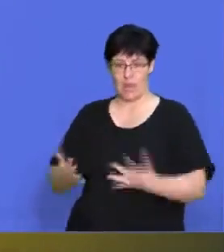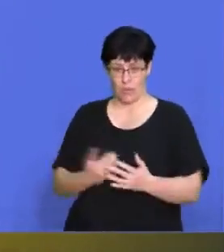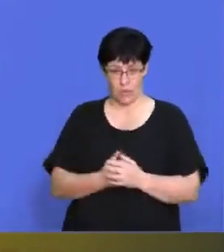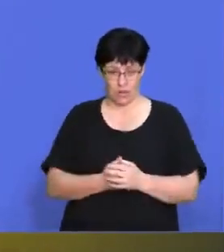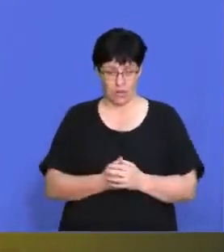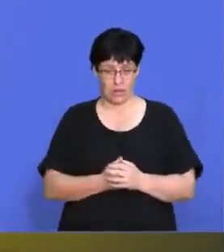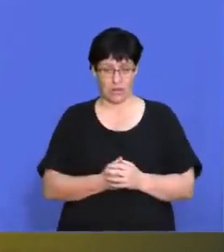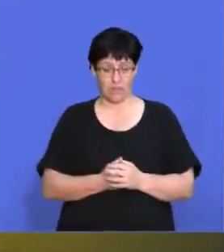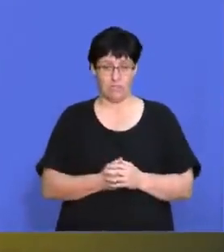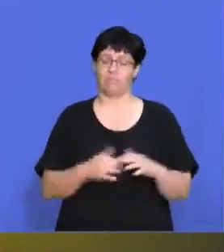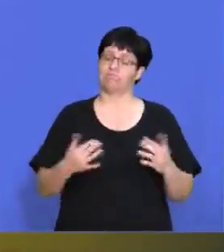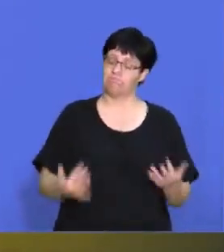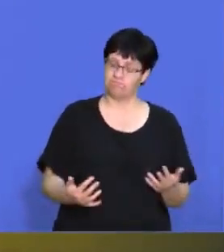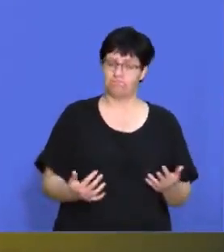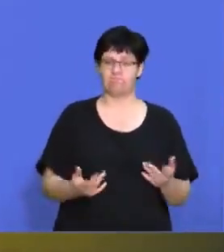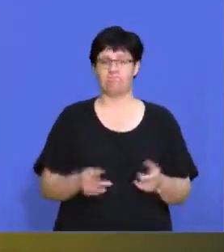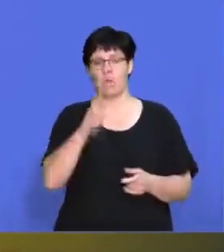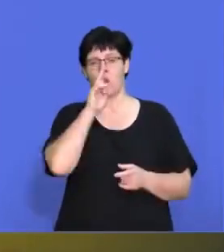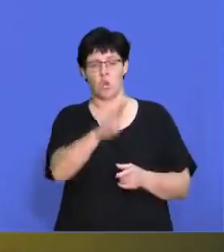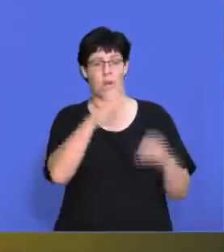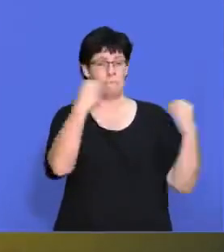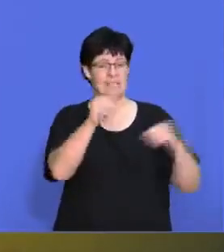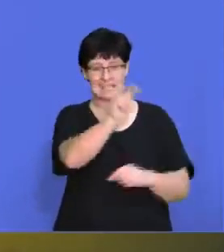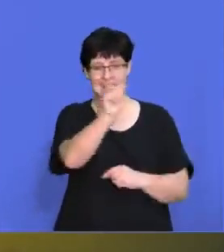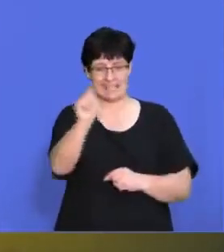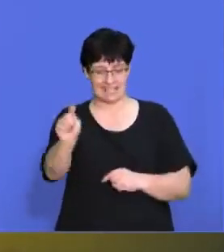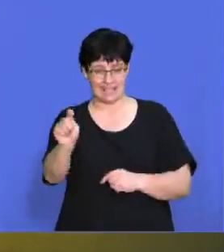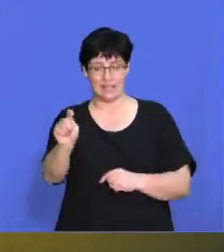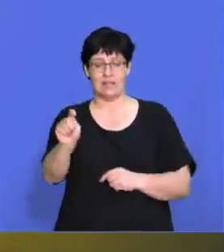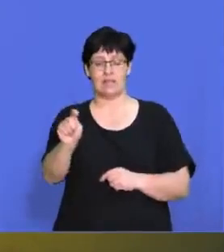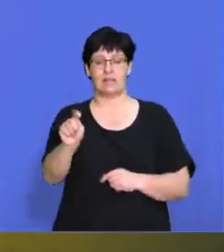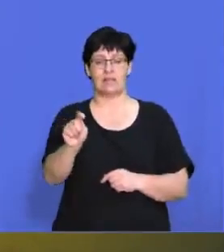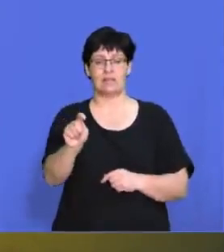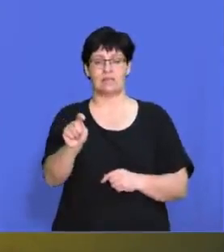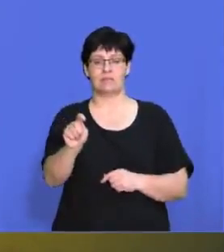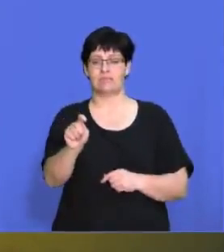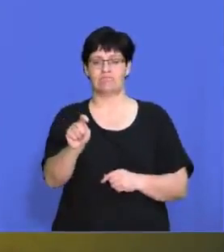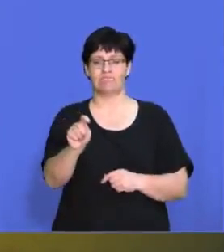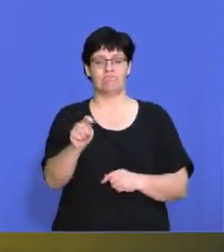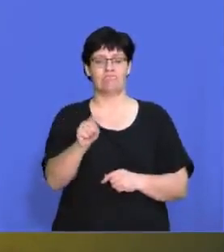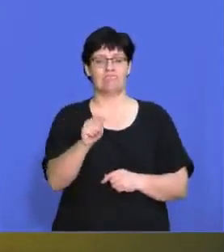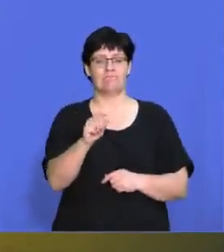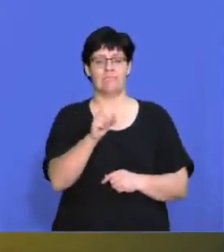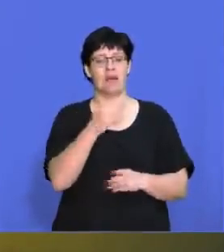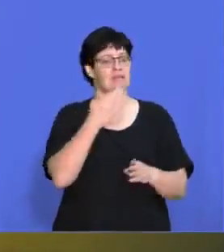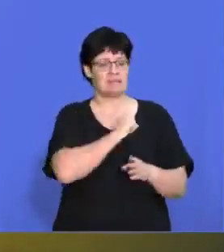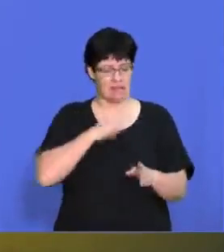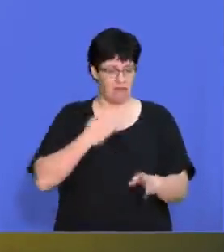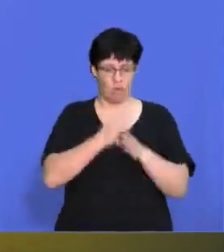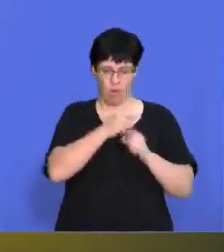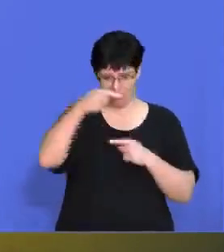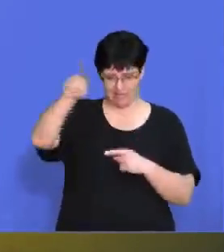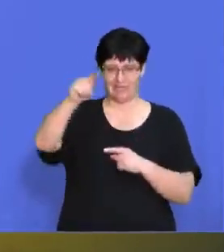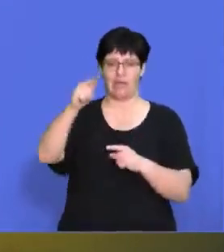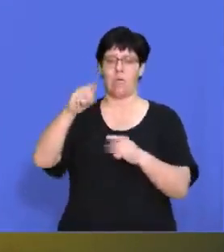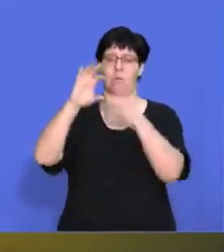If we look, a lot of businesses started to let their employees work off-site. They had a lot of Zoom meetings,